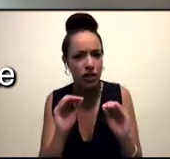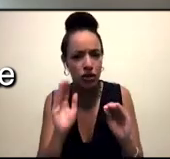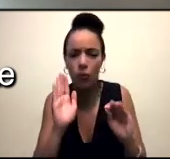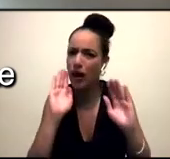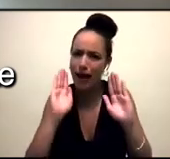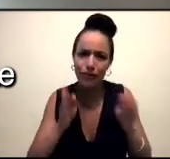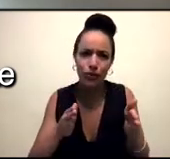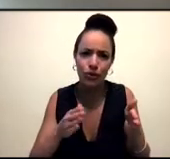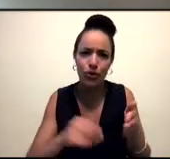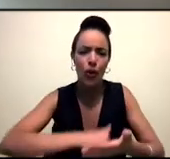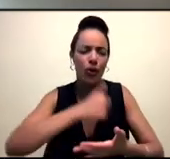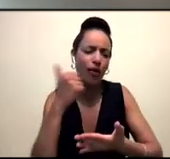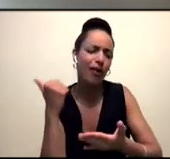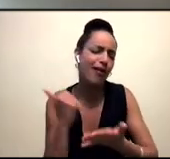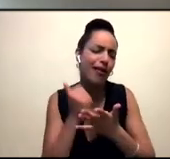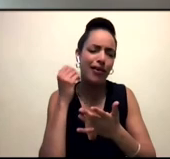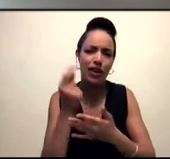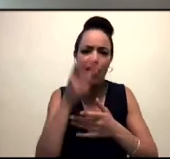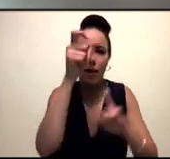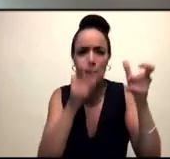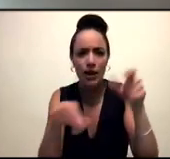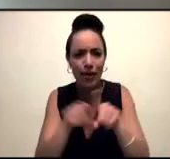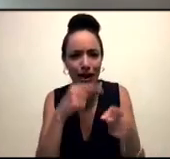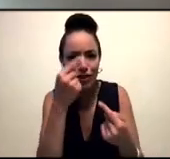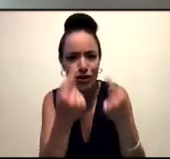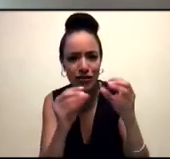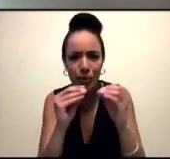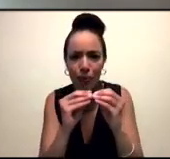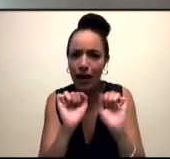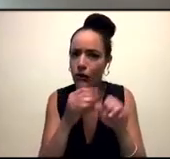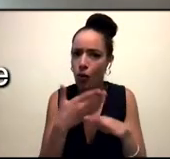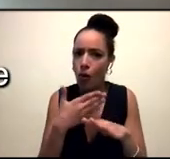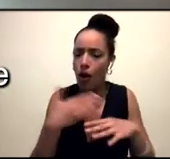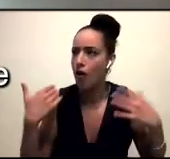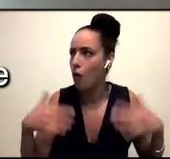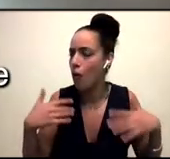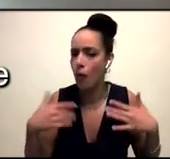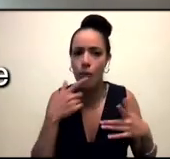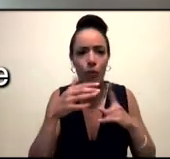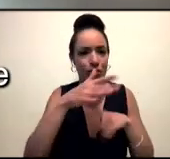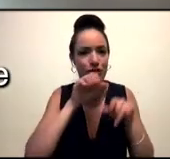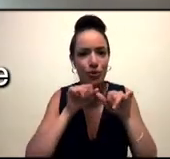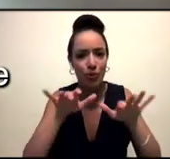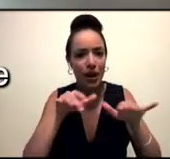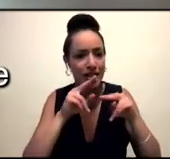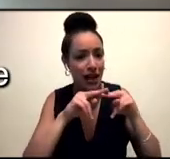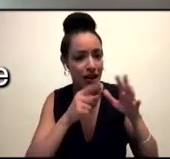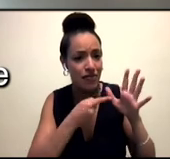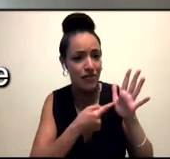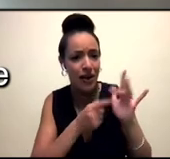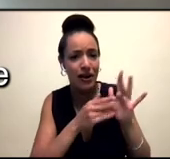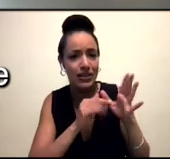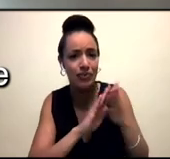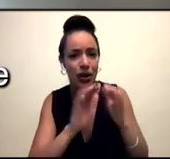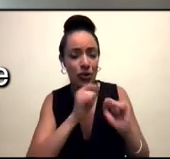to have people like yourselves who are kind of putting out things, know, Blair, all your work that you do, you know, on social media, and your poetry,